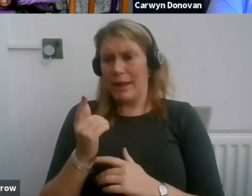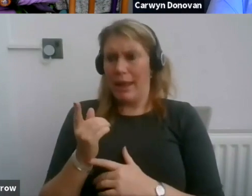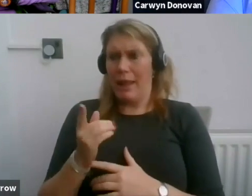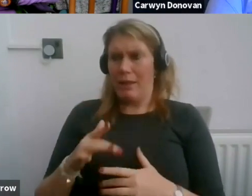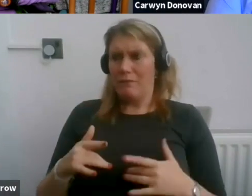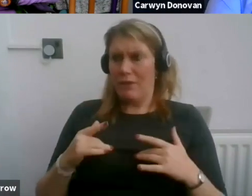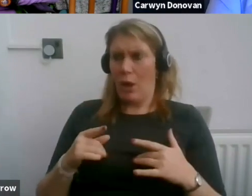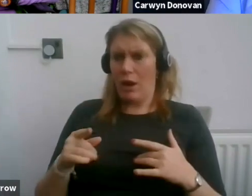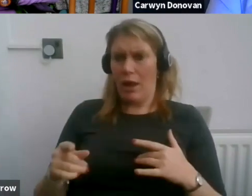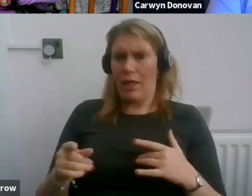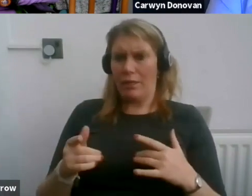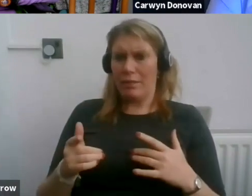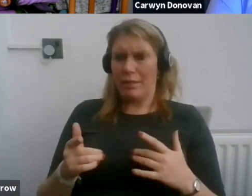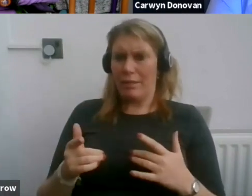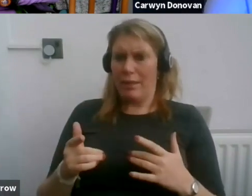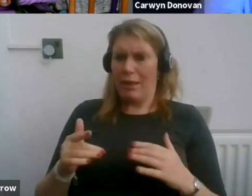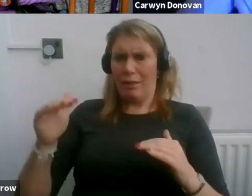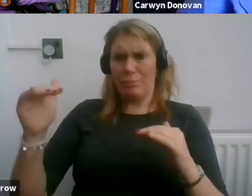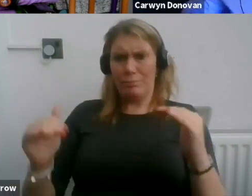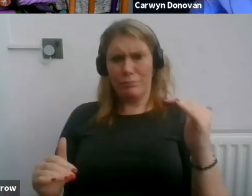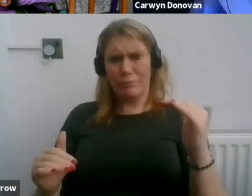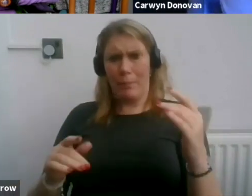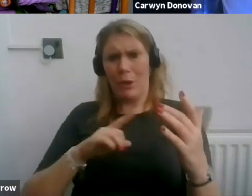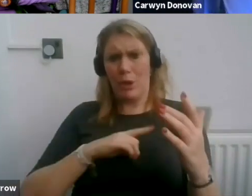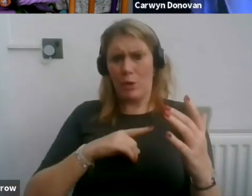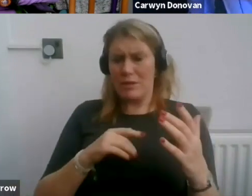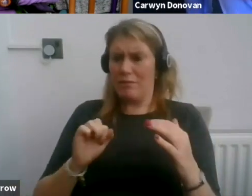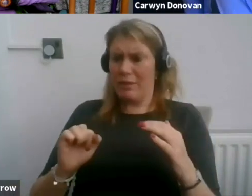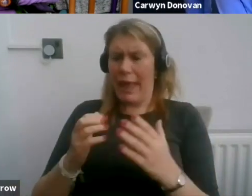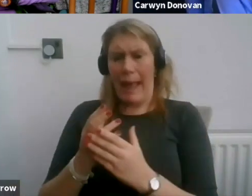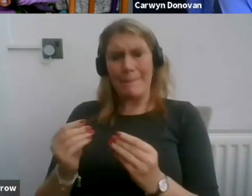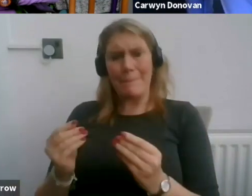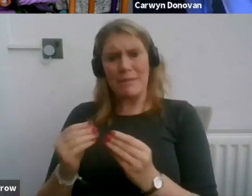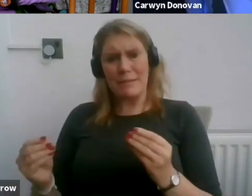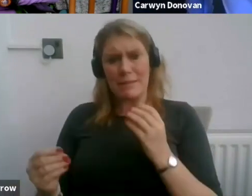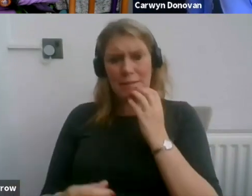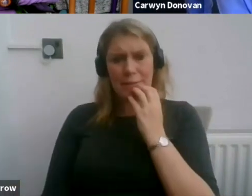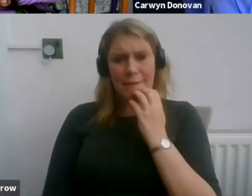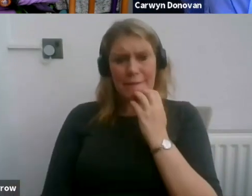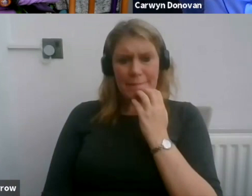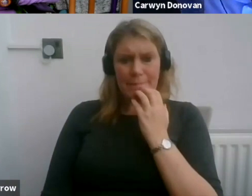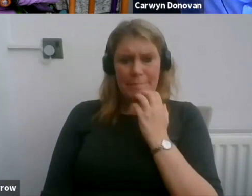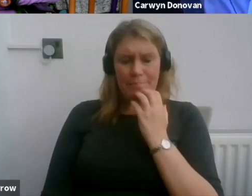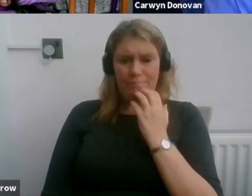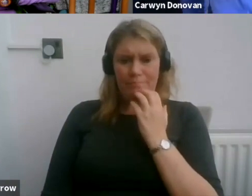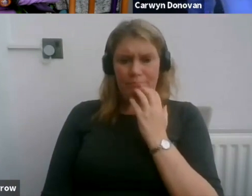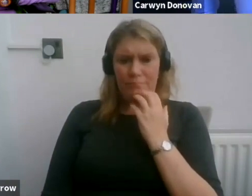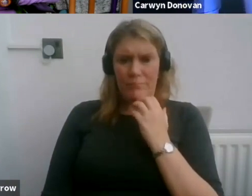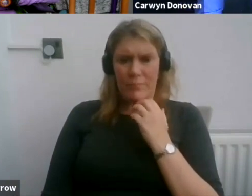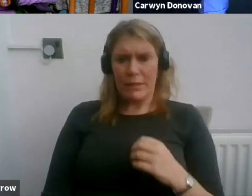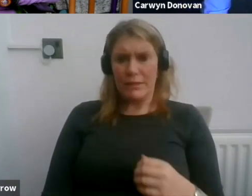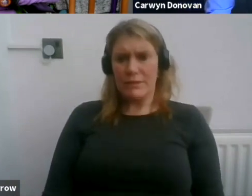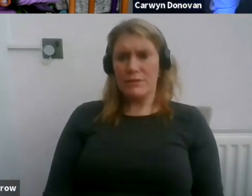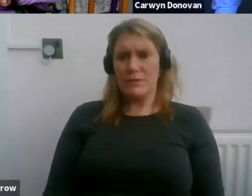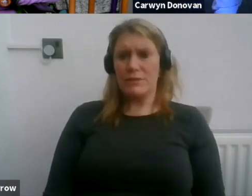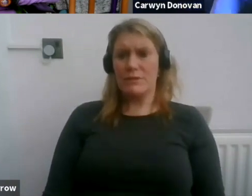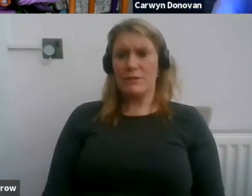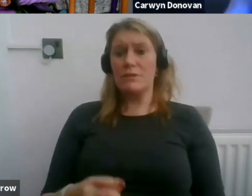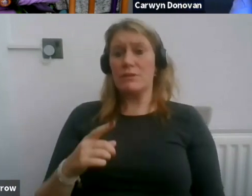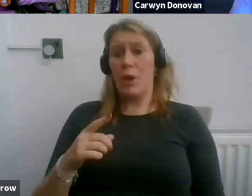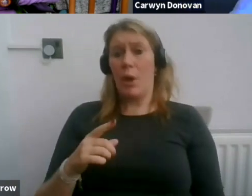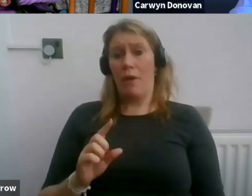detriment because of that absence. Now, my first moves were to make the employer aware of how